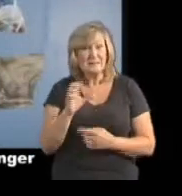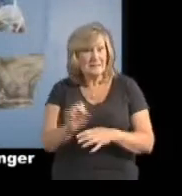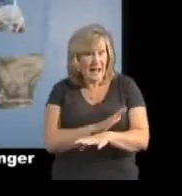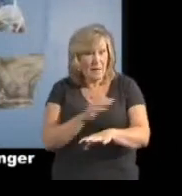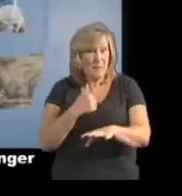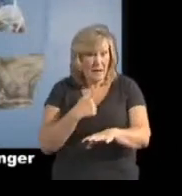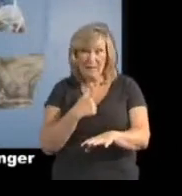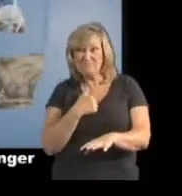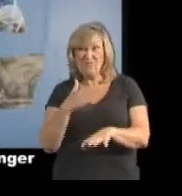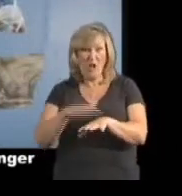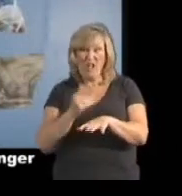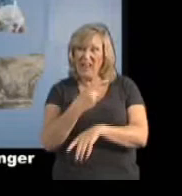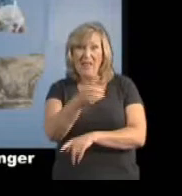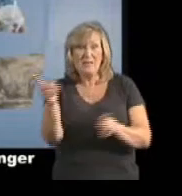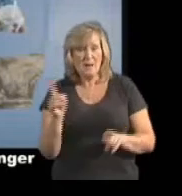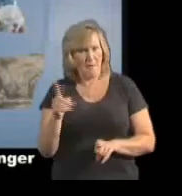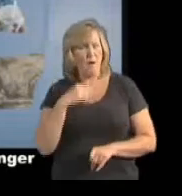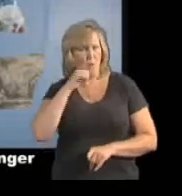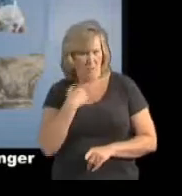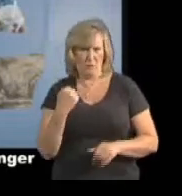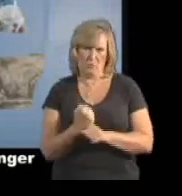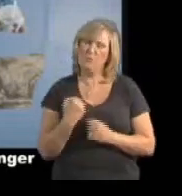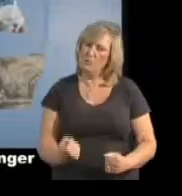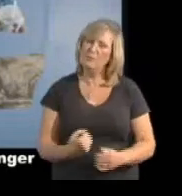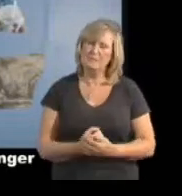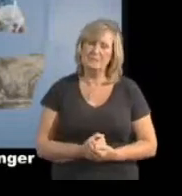longer than everyone else but I will do it.